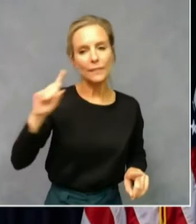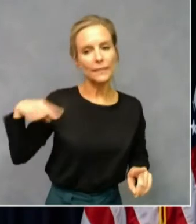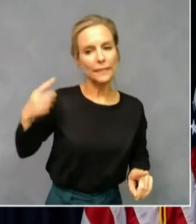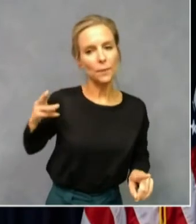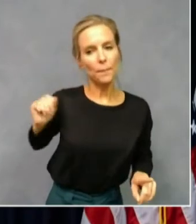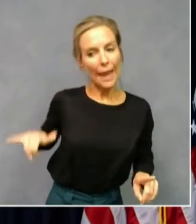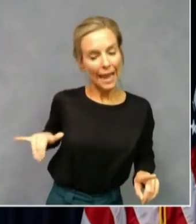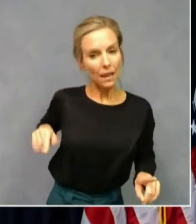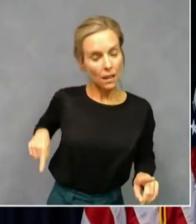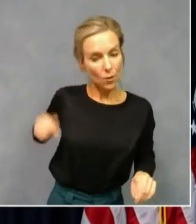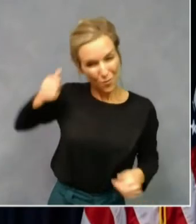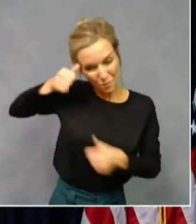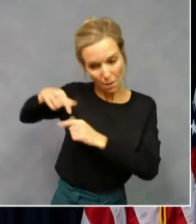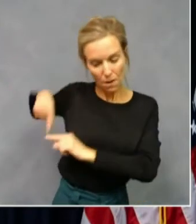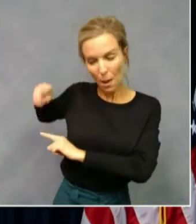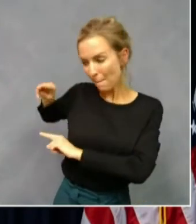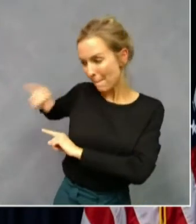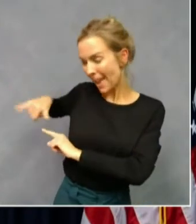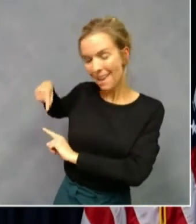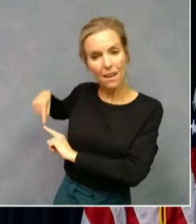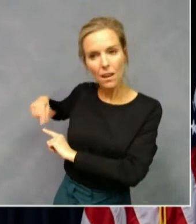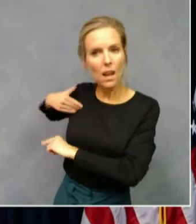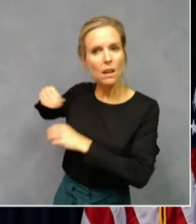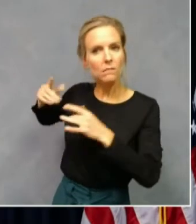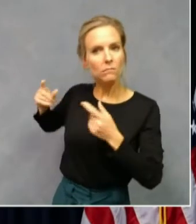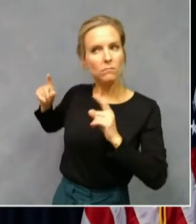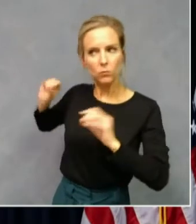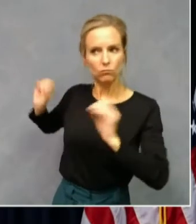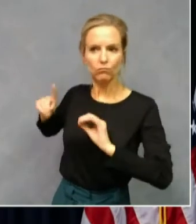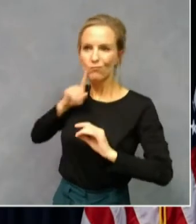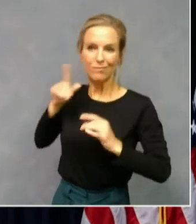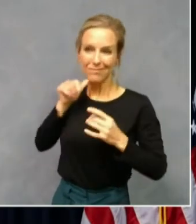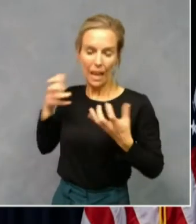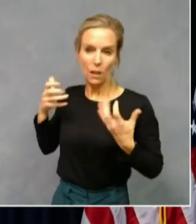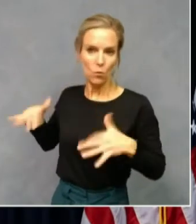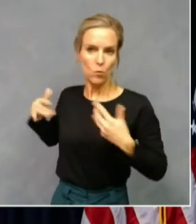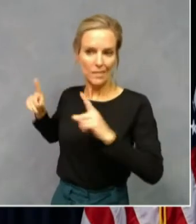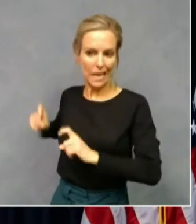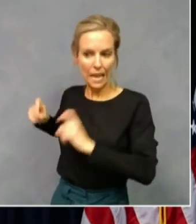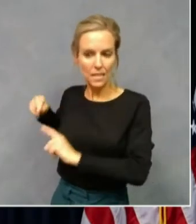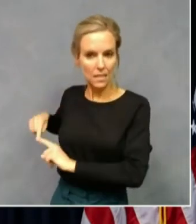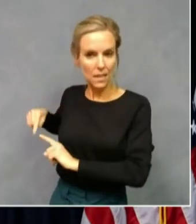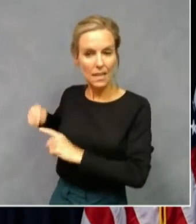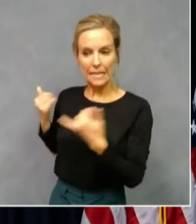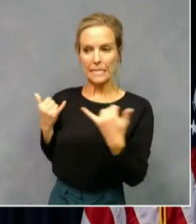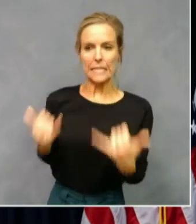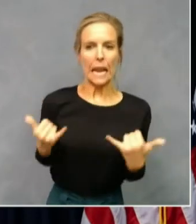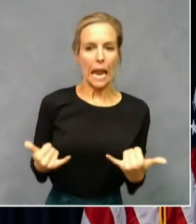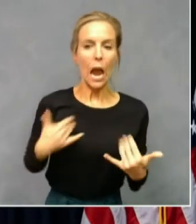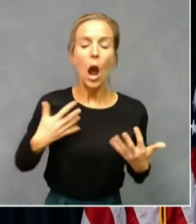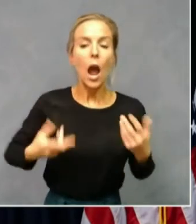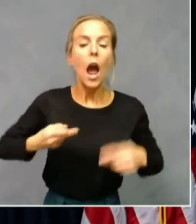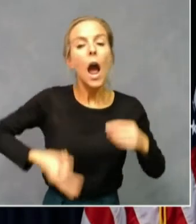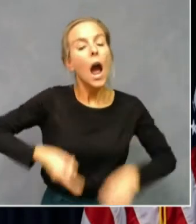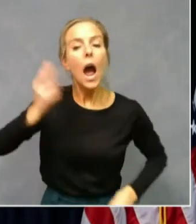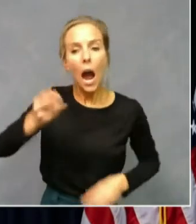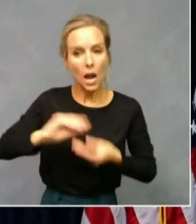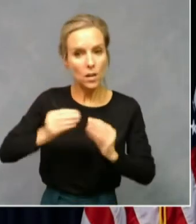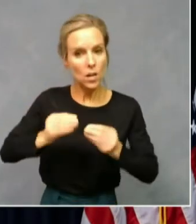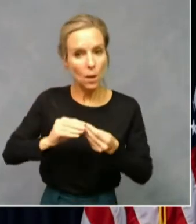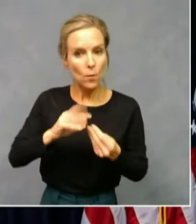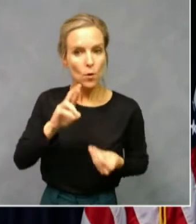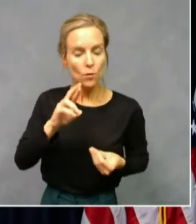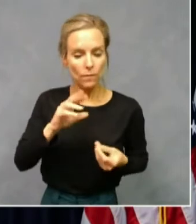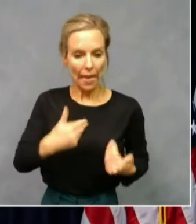in May, we didn't have the testing we have right now. This is a high positivity rate with an abundance of testing, which means that the virus